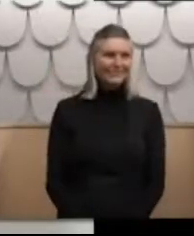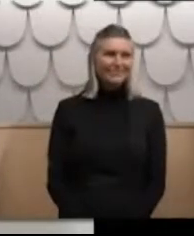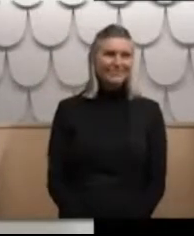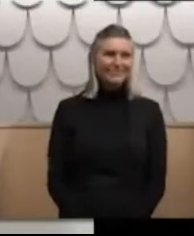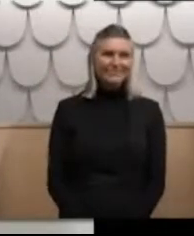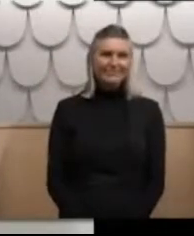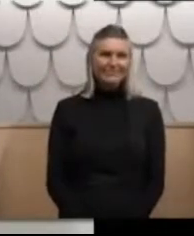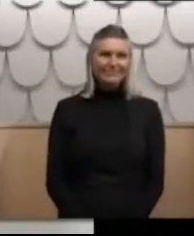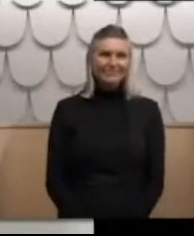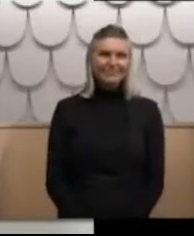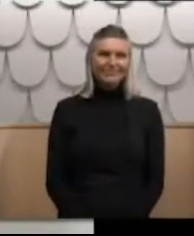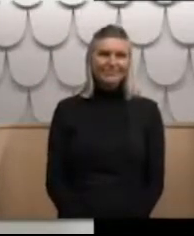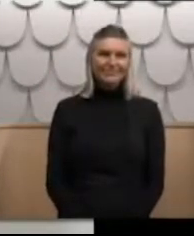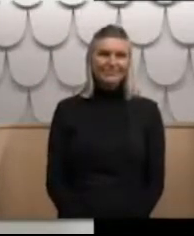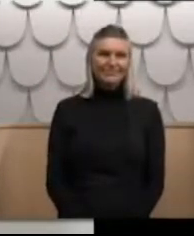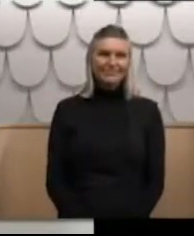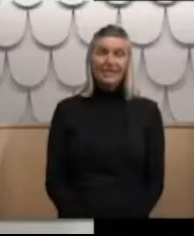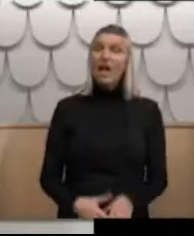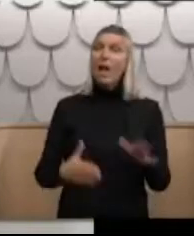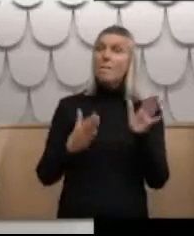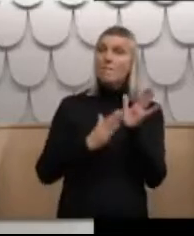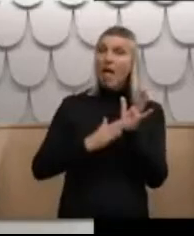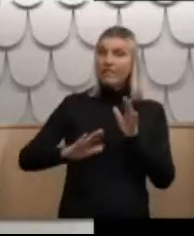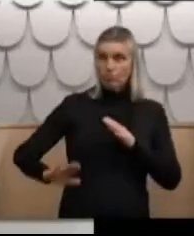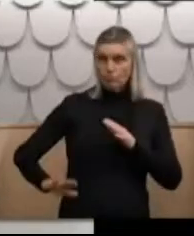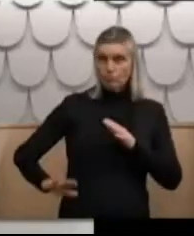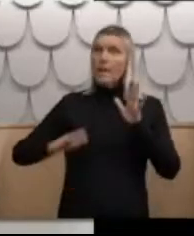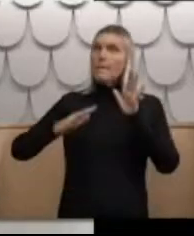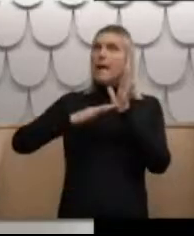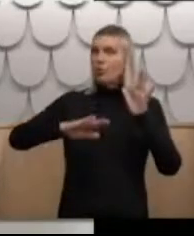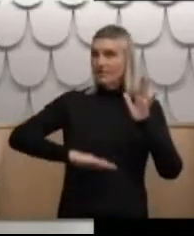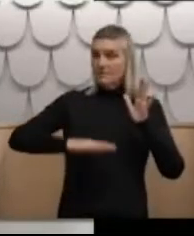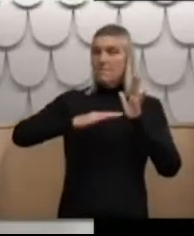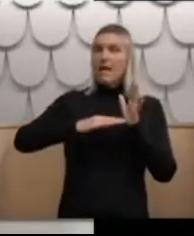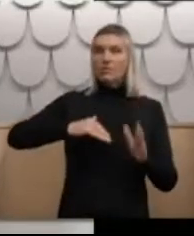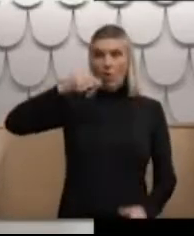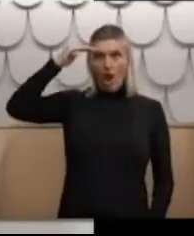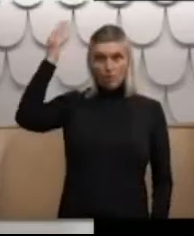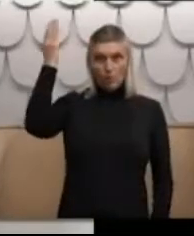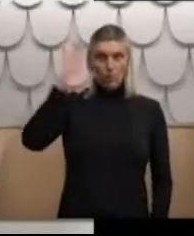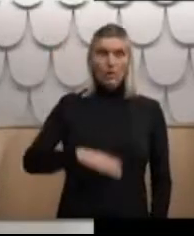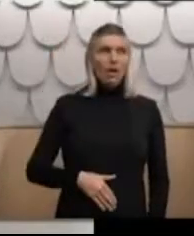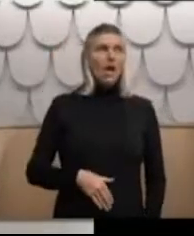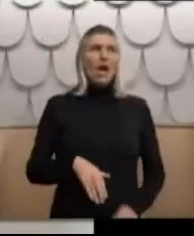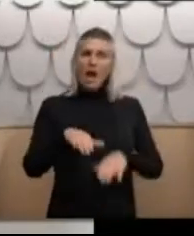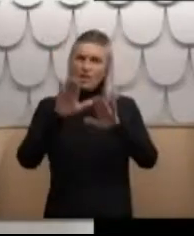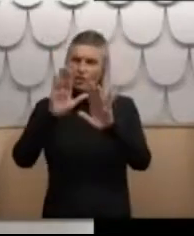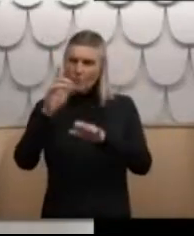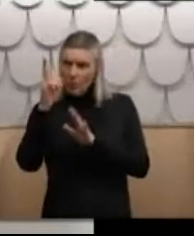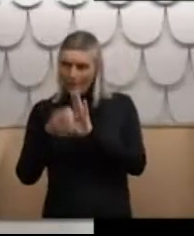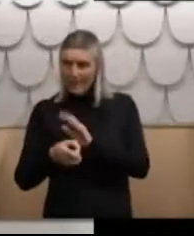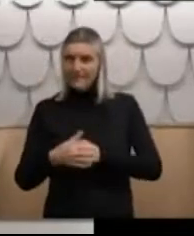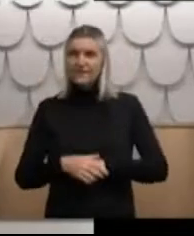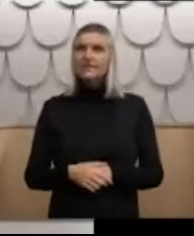attended Melbourne Primary, Melbourne Intermediate, and Melbourne High School. Can I just stop you there for a moment, Fred?